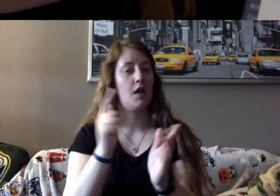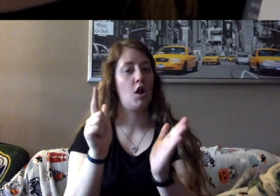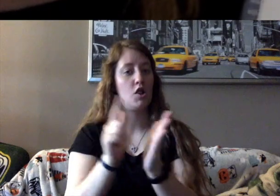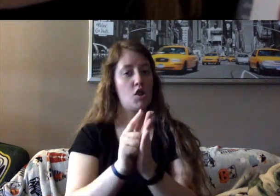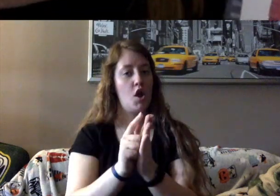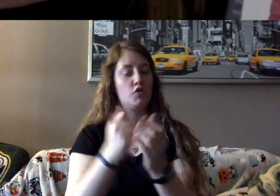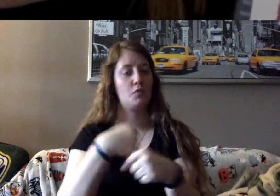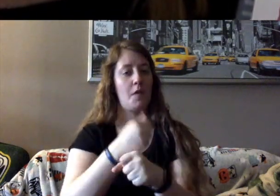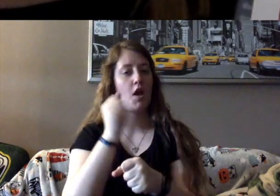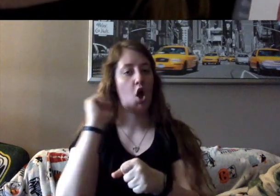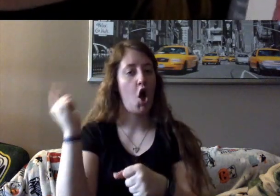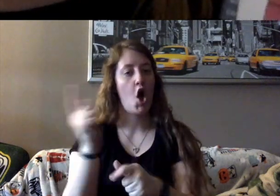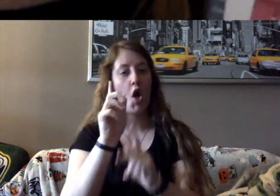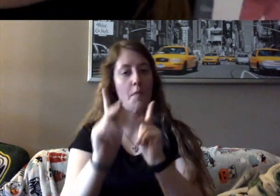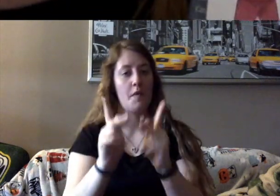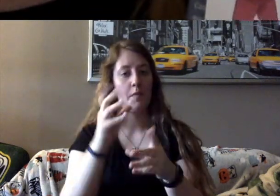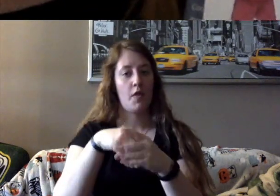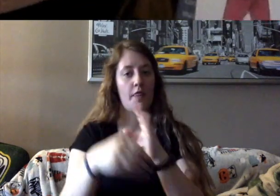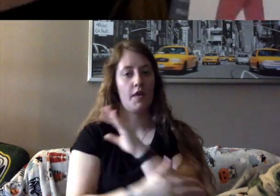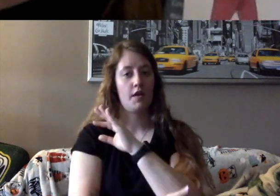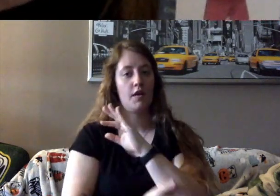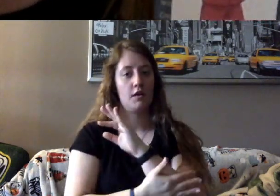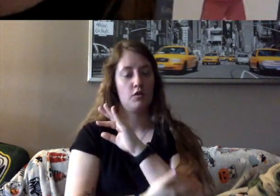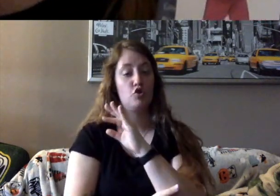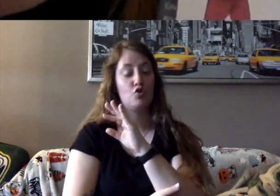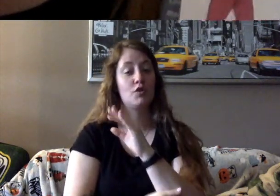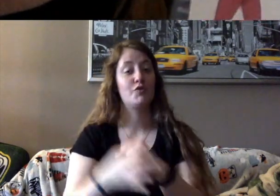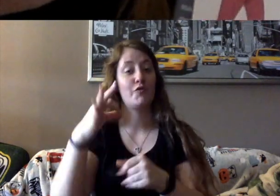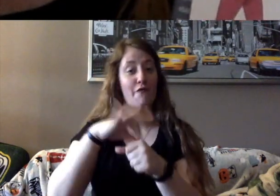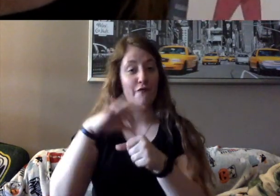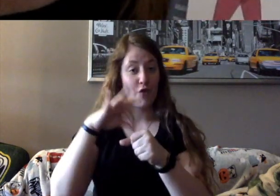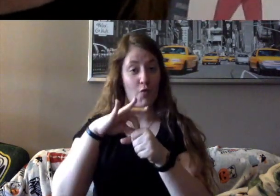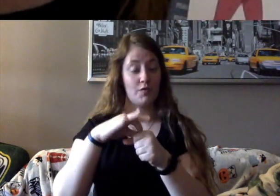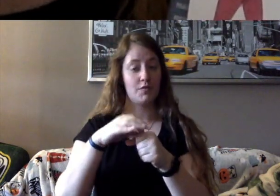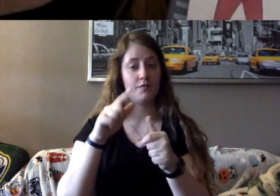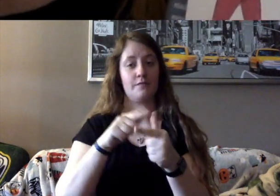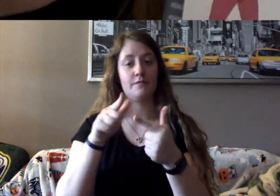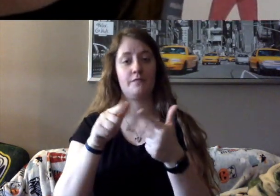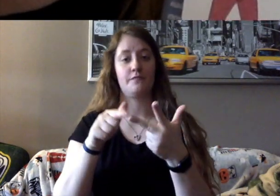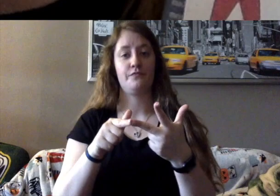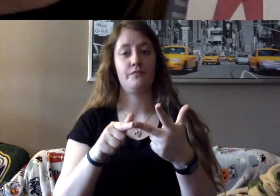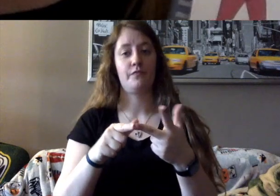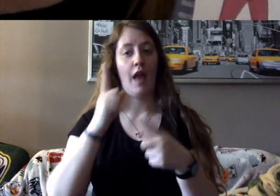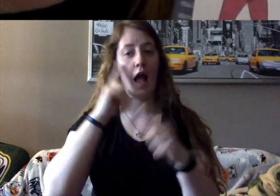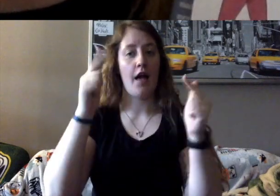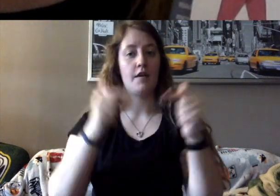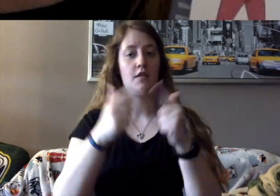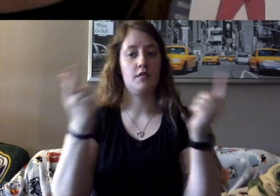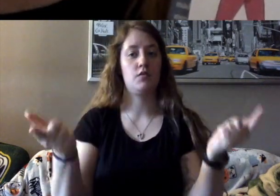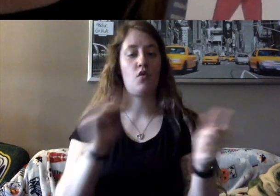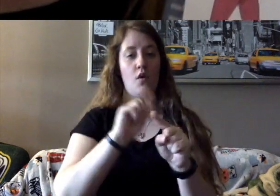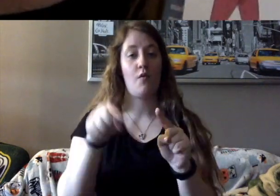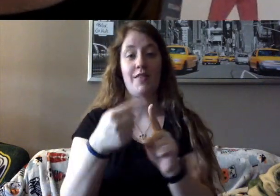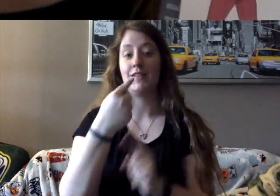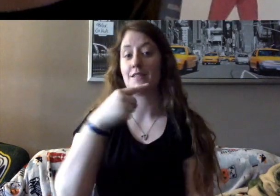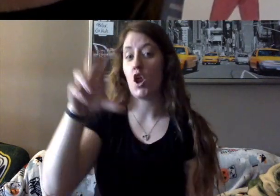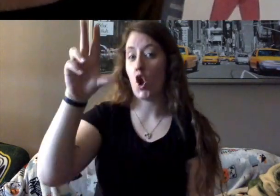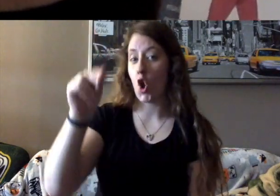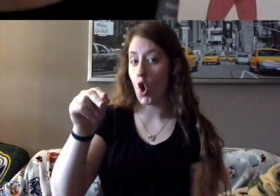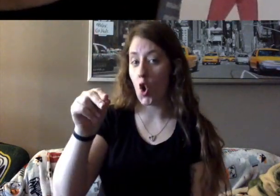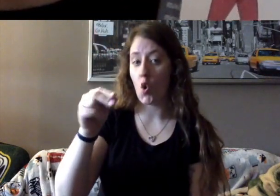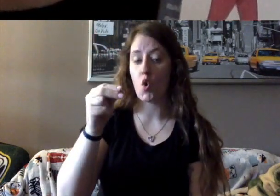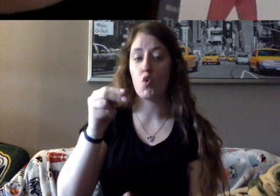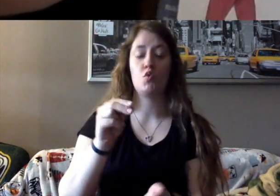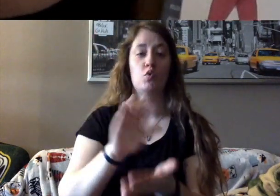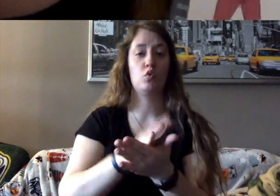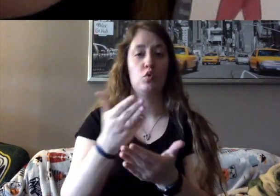no matter their skin color. I dissent. the court said no to schools that offered African Americans a better